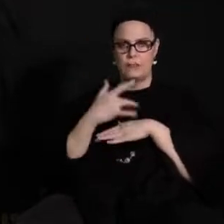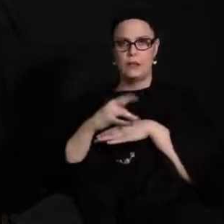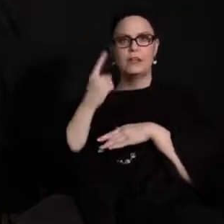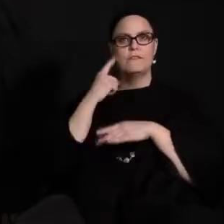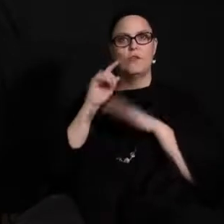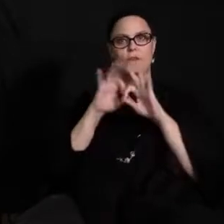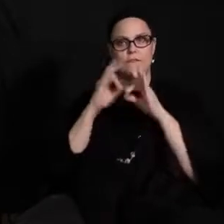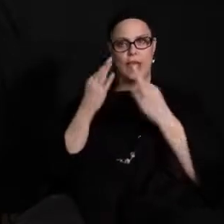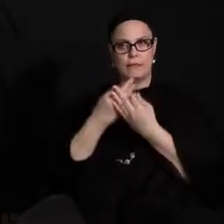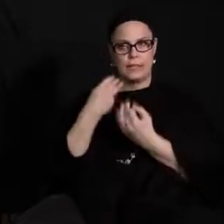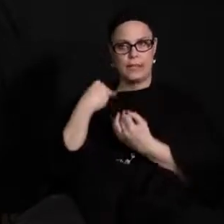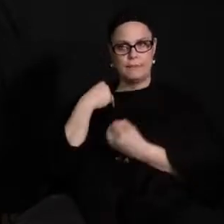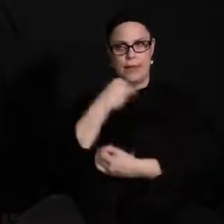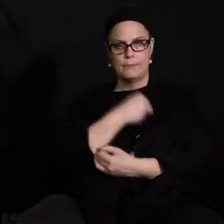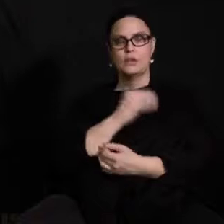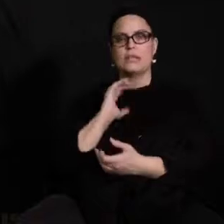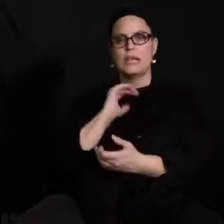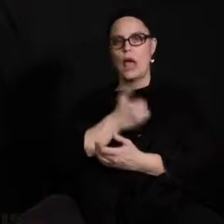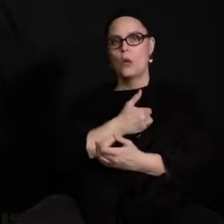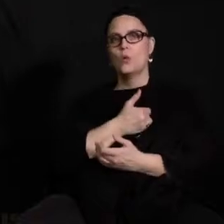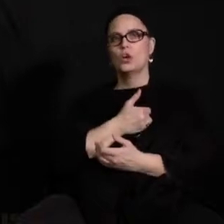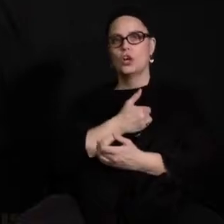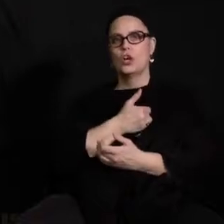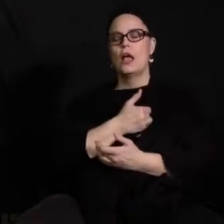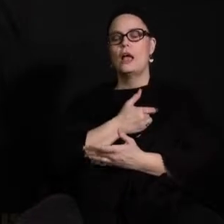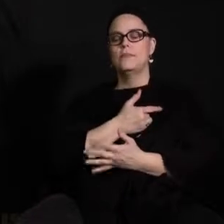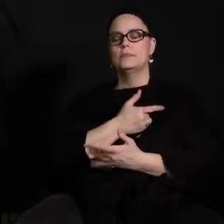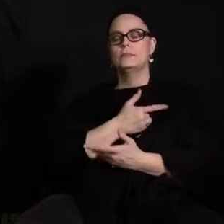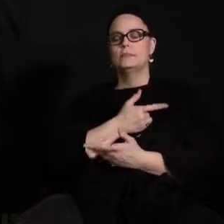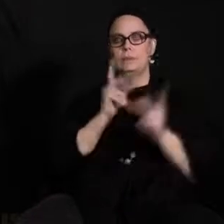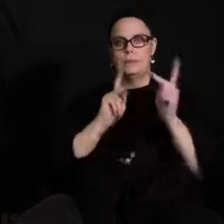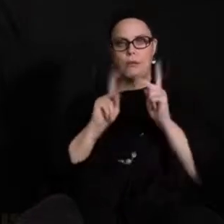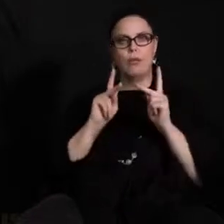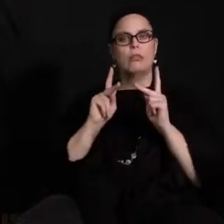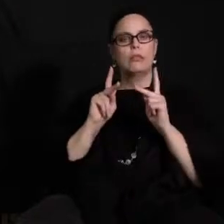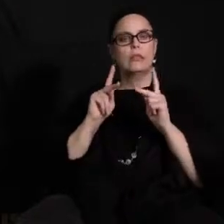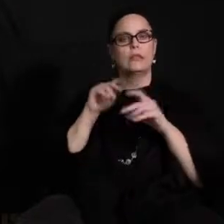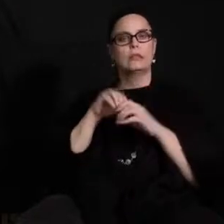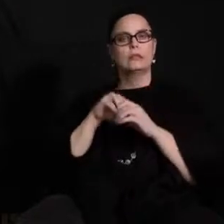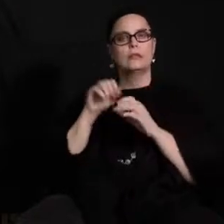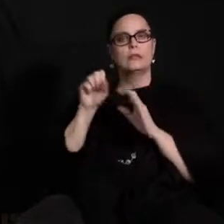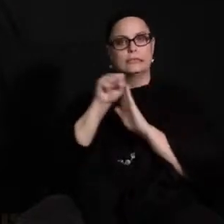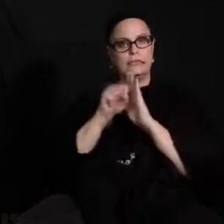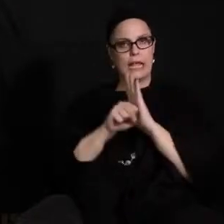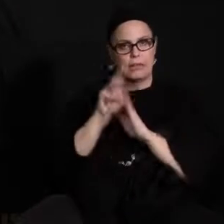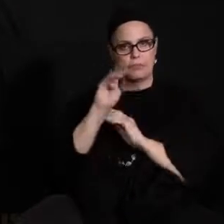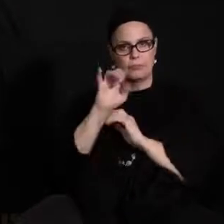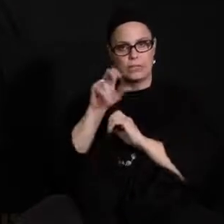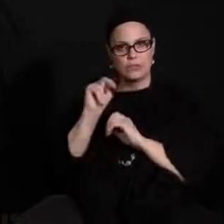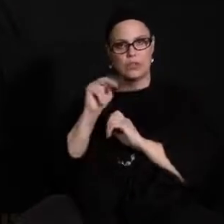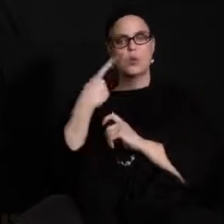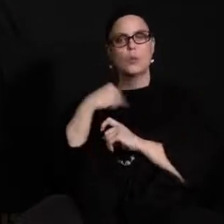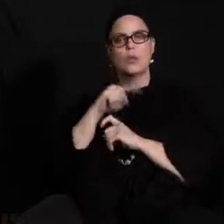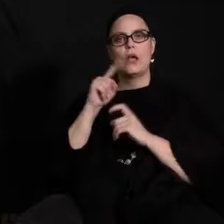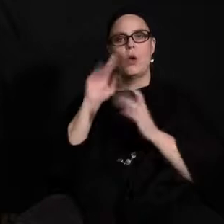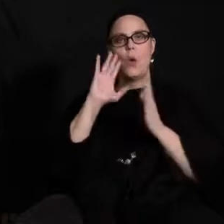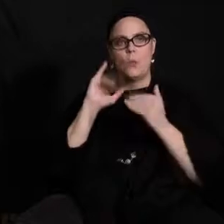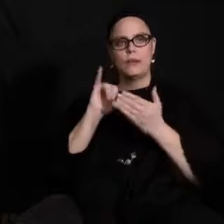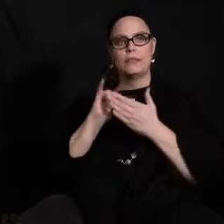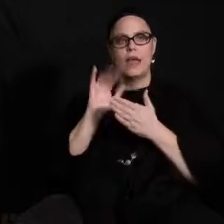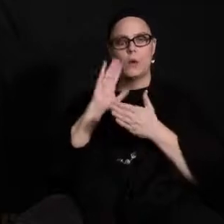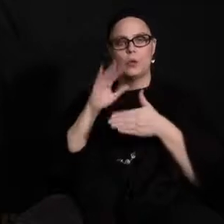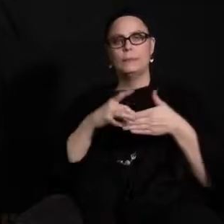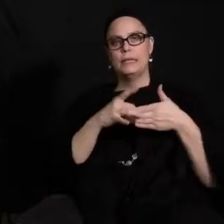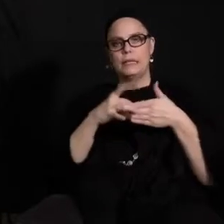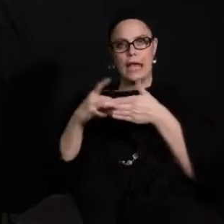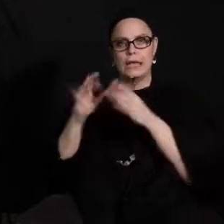and and uh our citizens in st paul or sorry in the state of minnesota so we're really hoping that that information is helping to guide families and what might